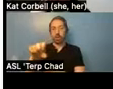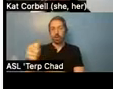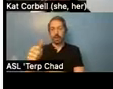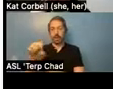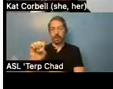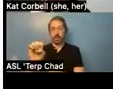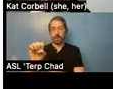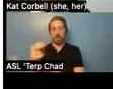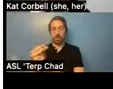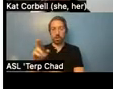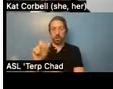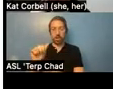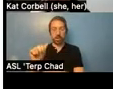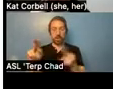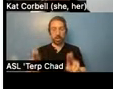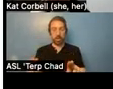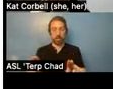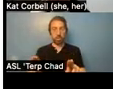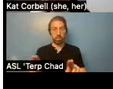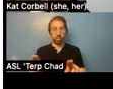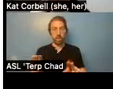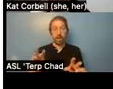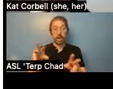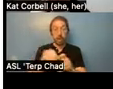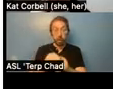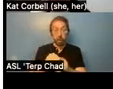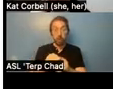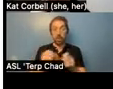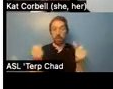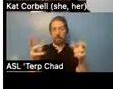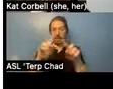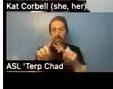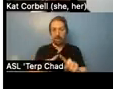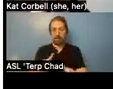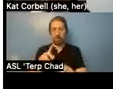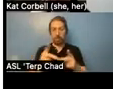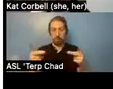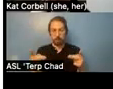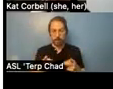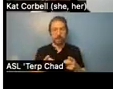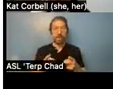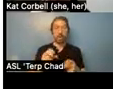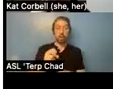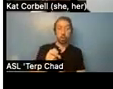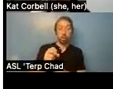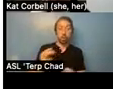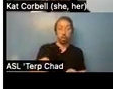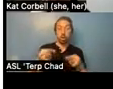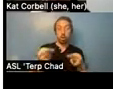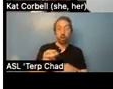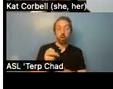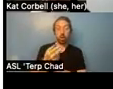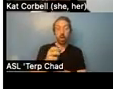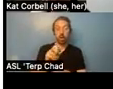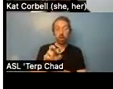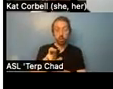a post-incarceration placement program, an at-risk youth clinic or community-based organization. In my own case, I